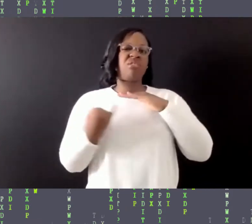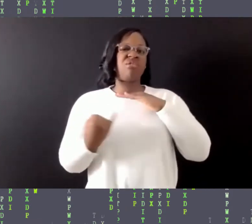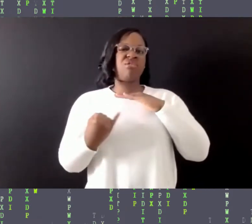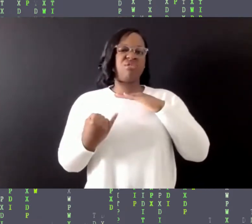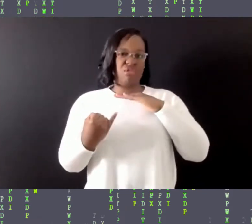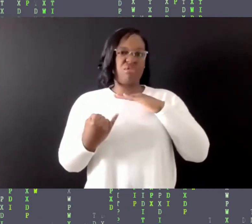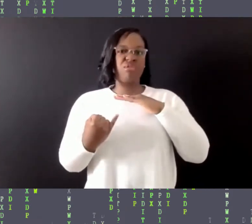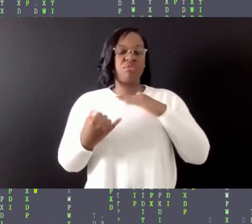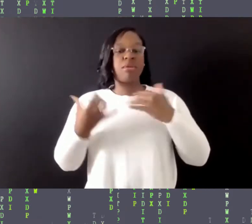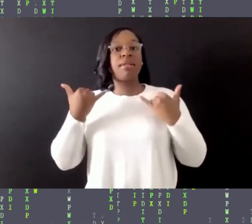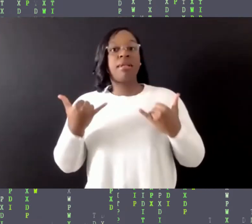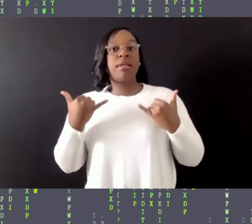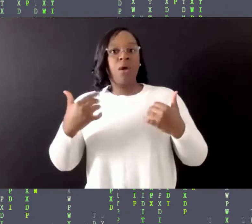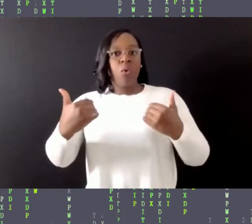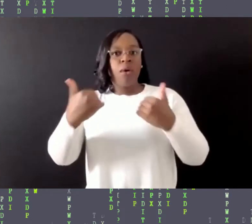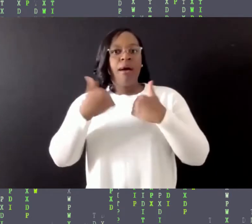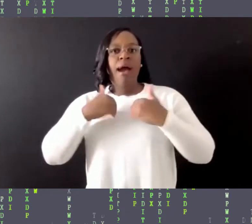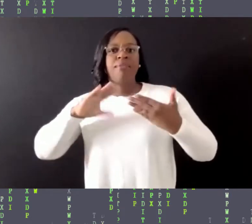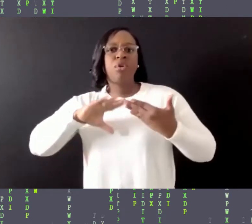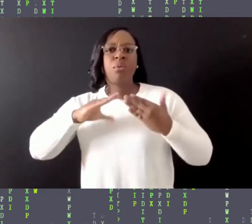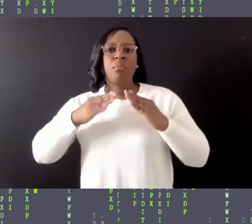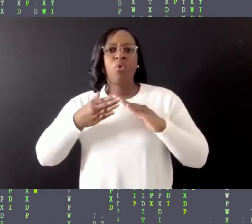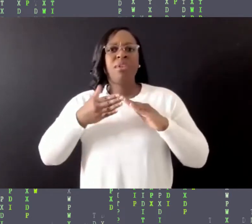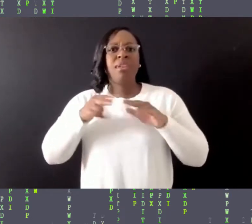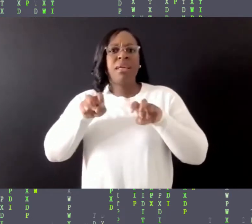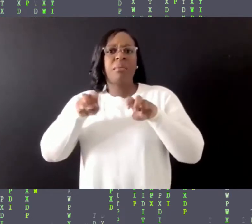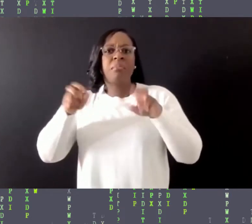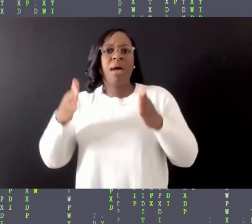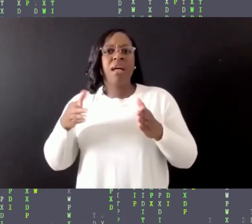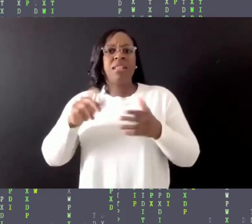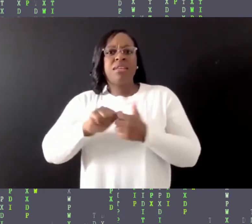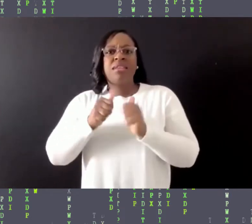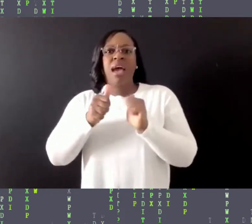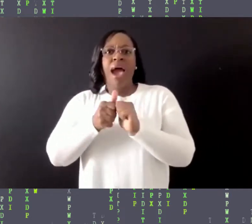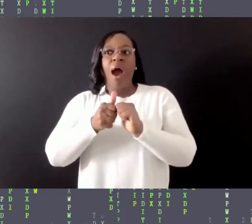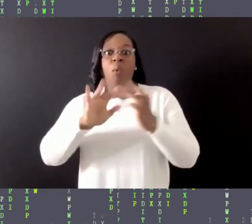and how they found it or built it in virtual spaces.